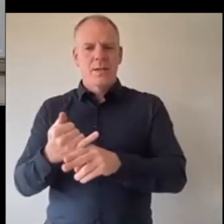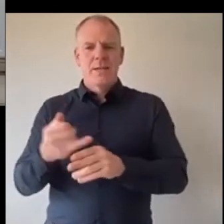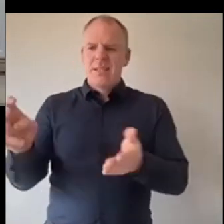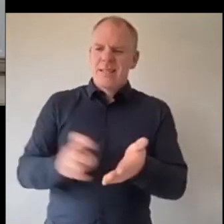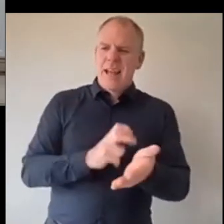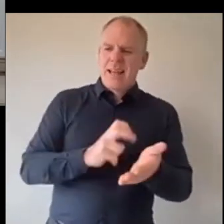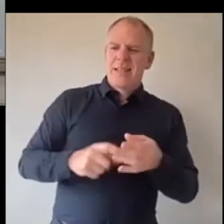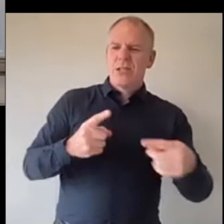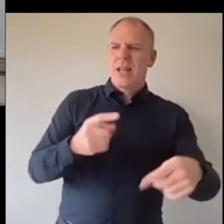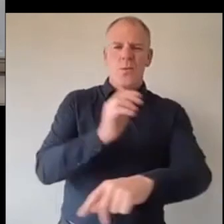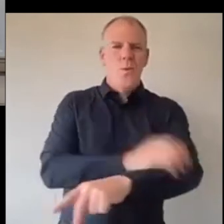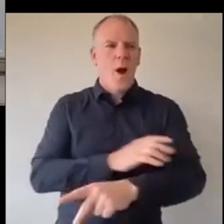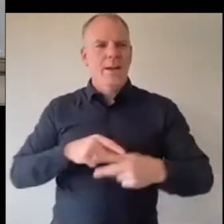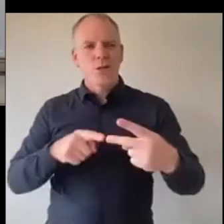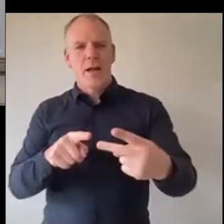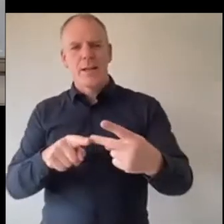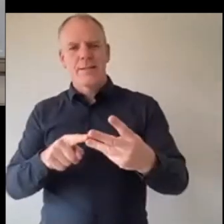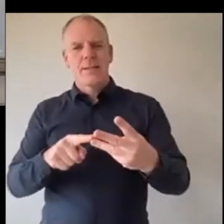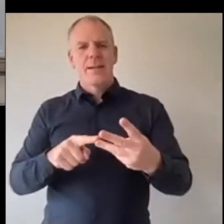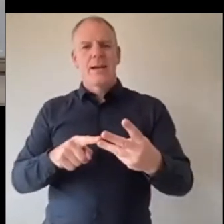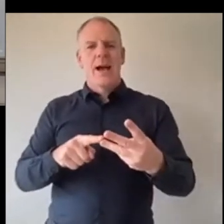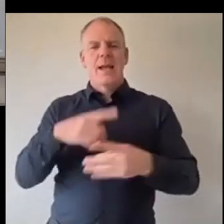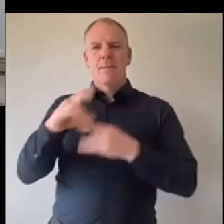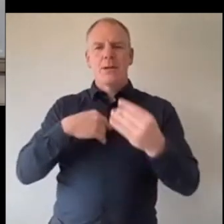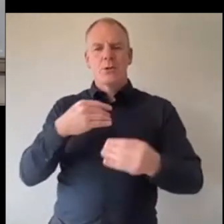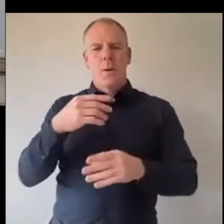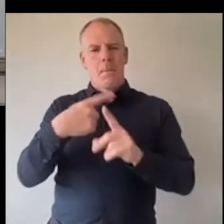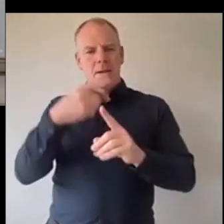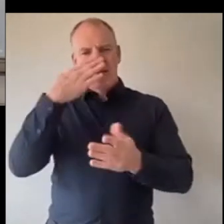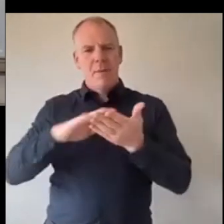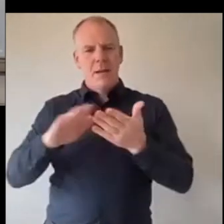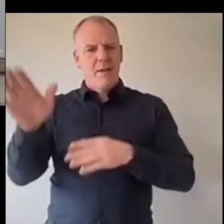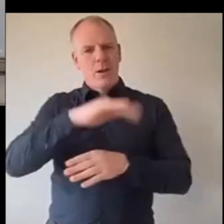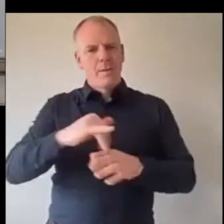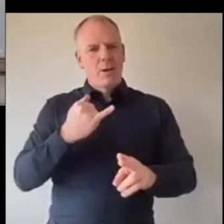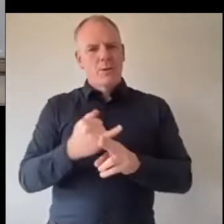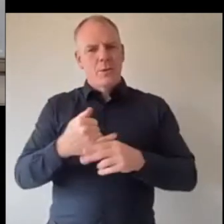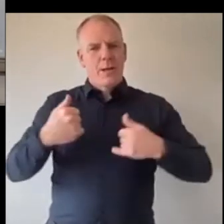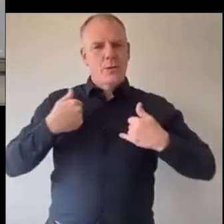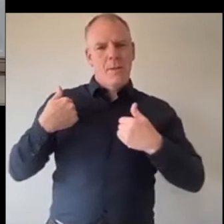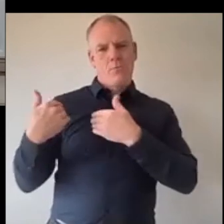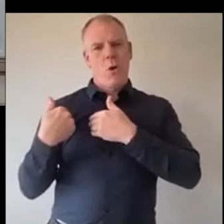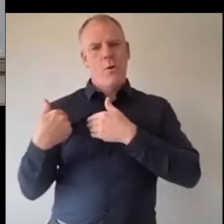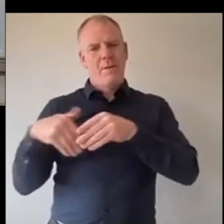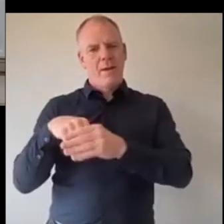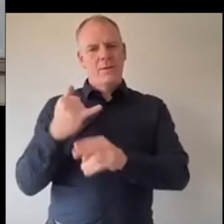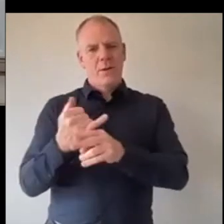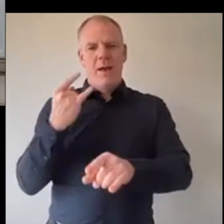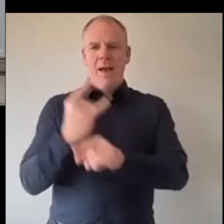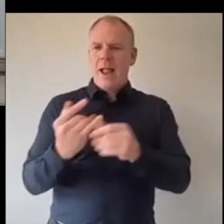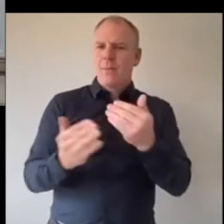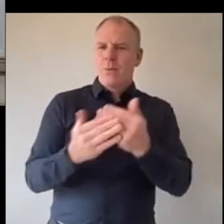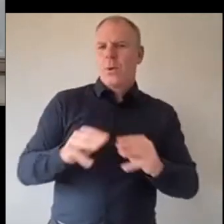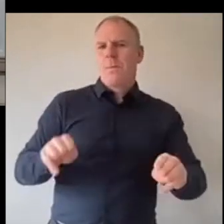challenges walking challenges and share positive messages with my school I've enjoyed my role at my school helping younger